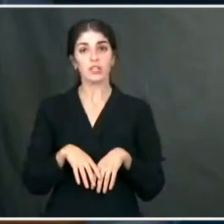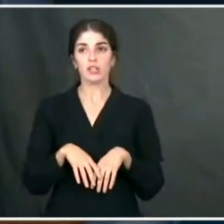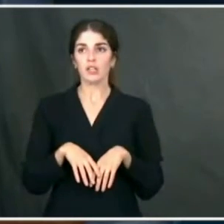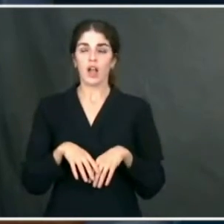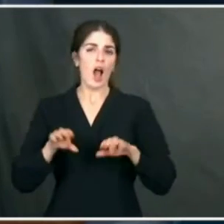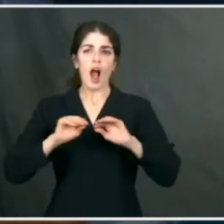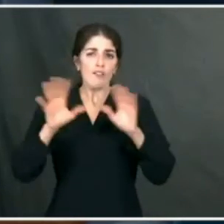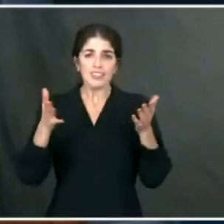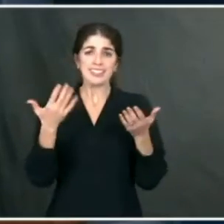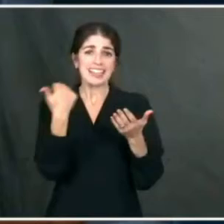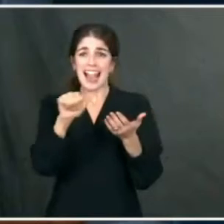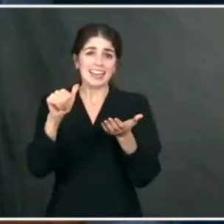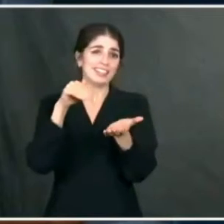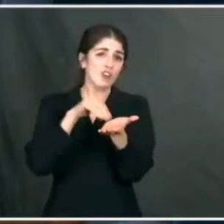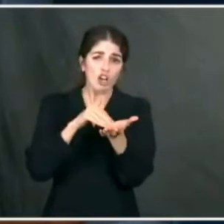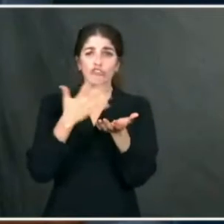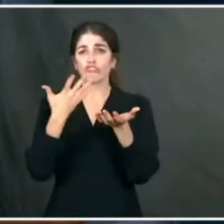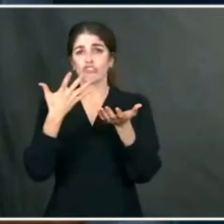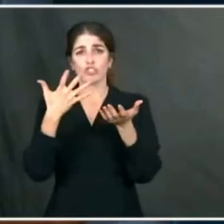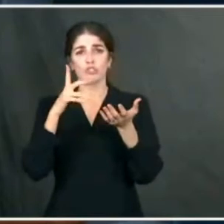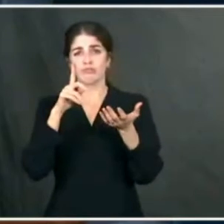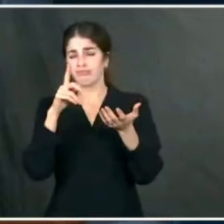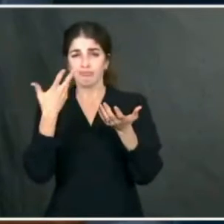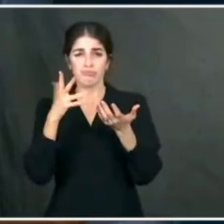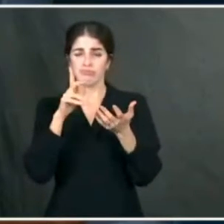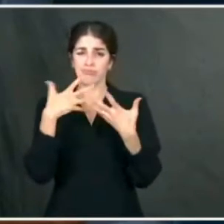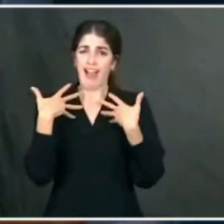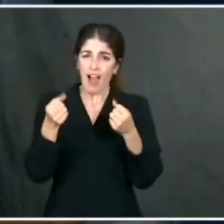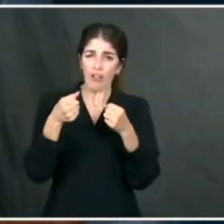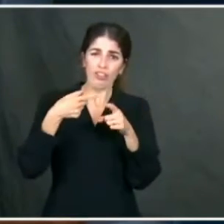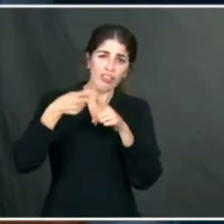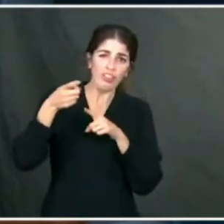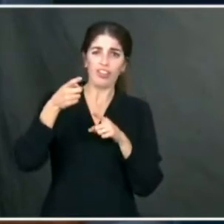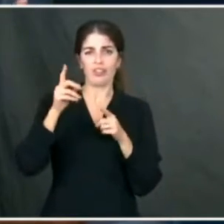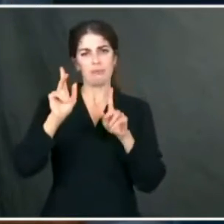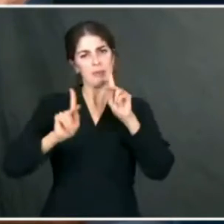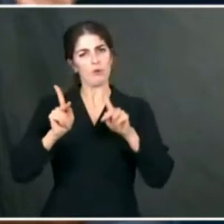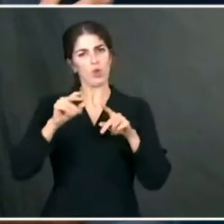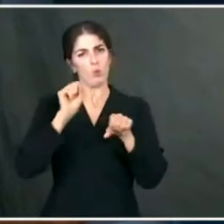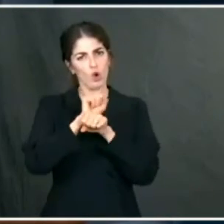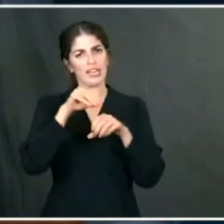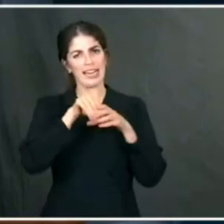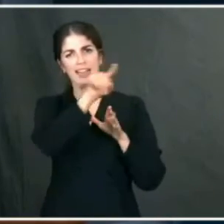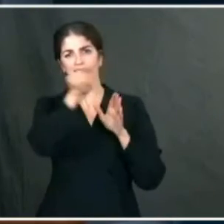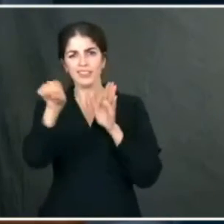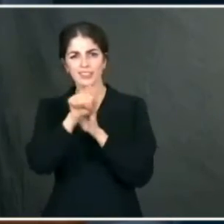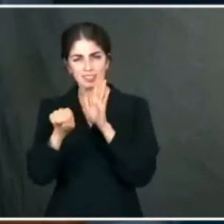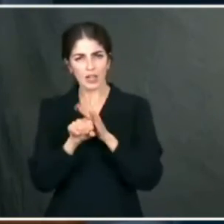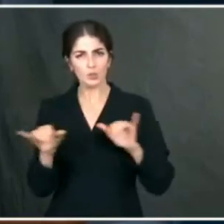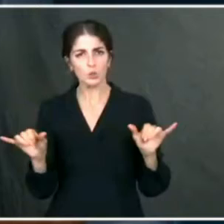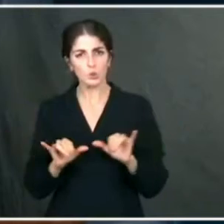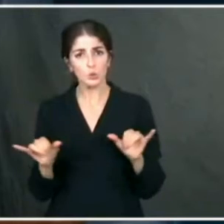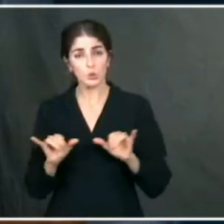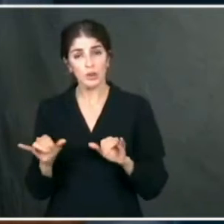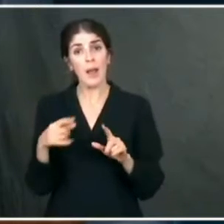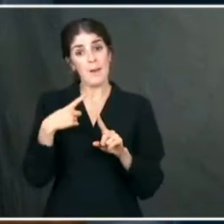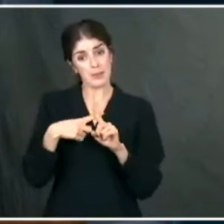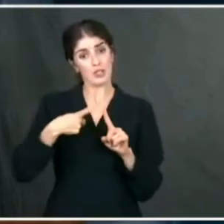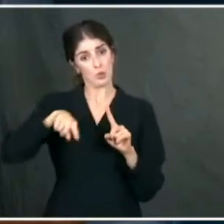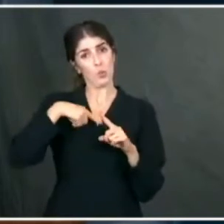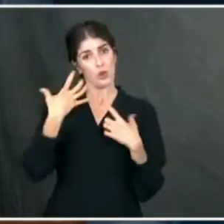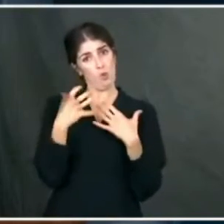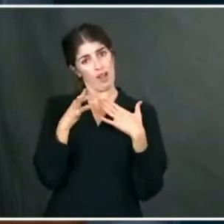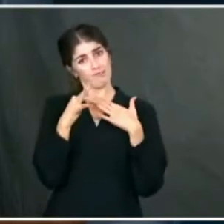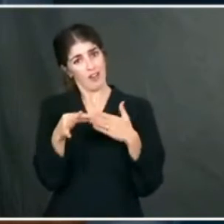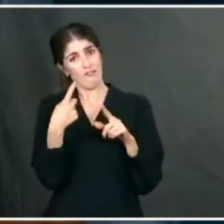on the ground as well. We will also do engagement from the level of the president and the vice president as well, because they also